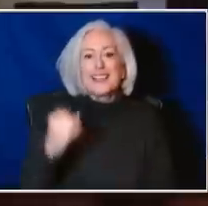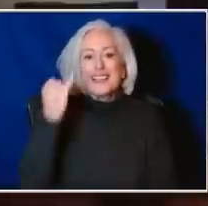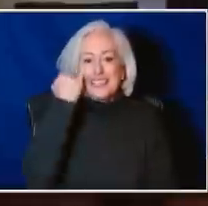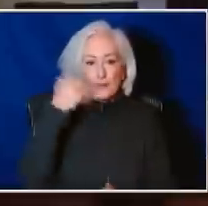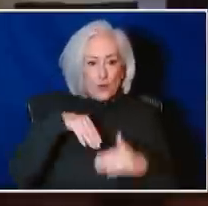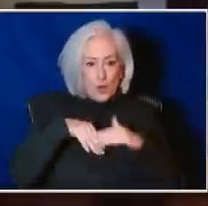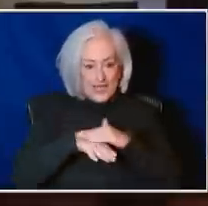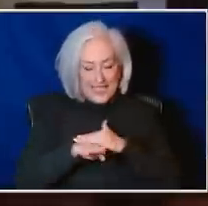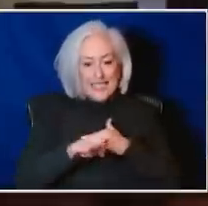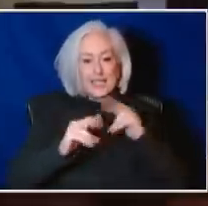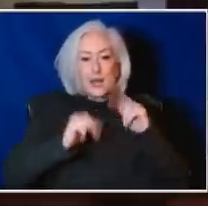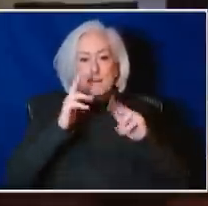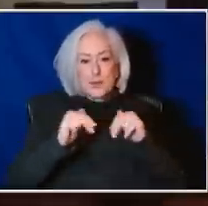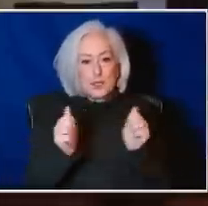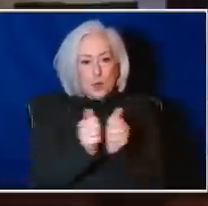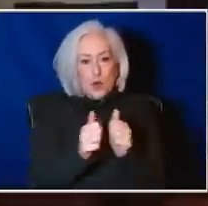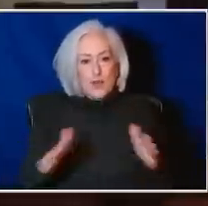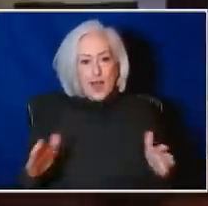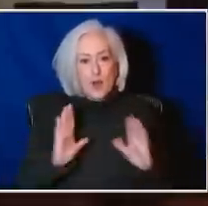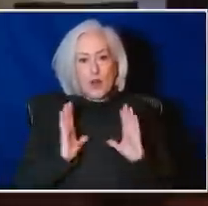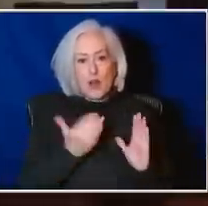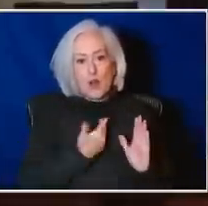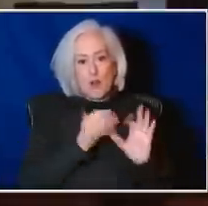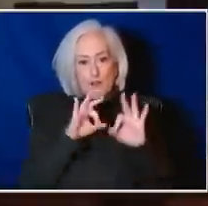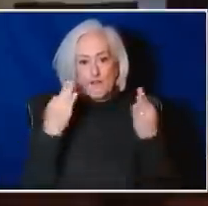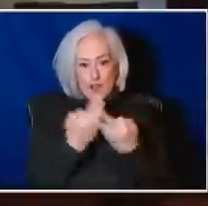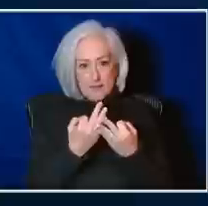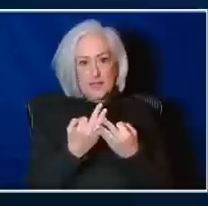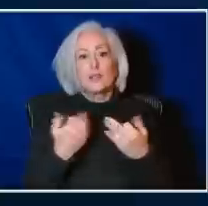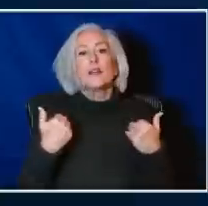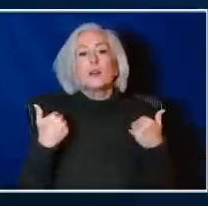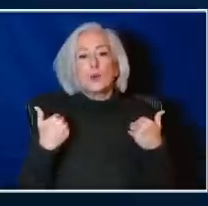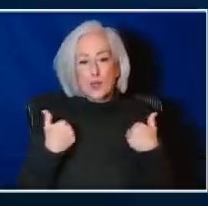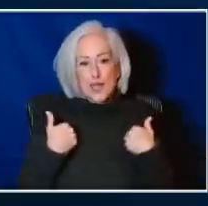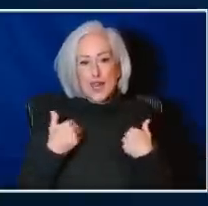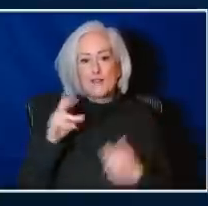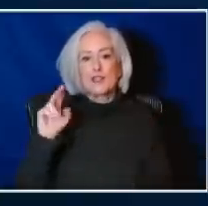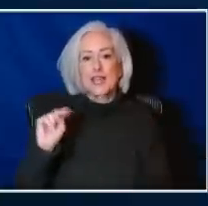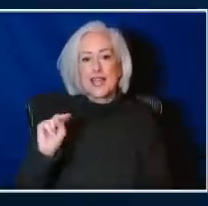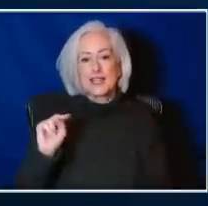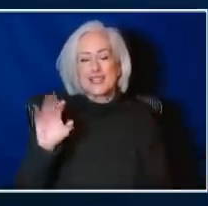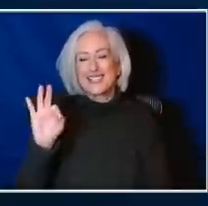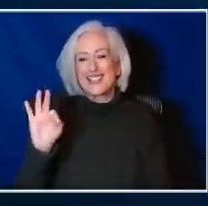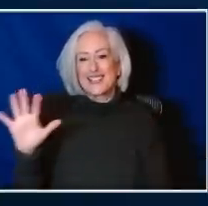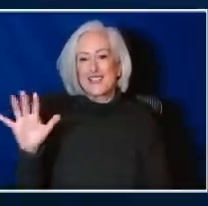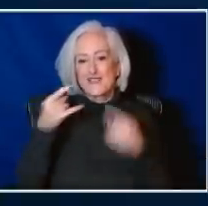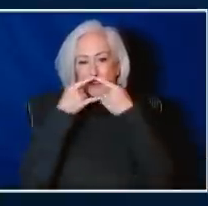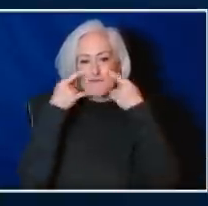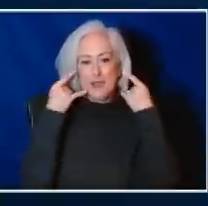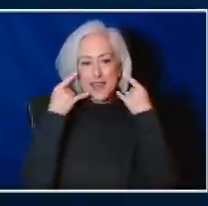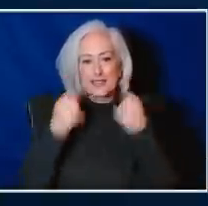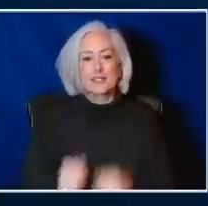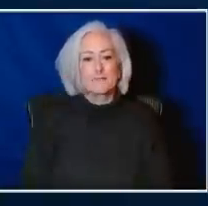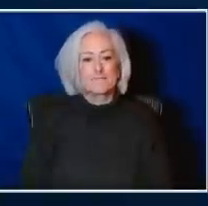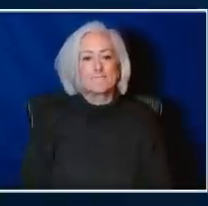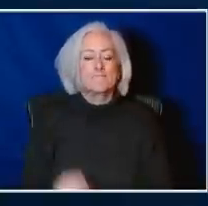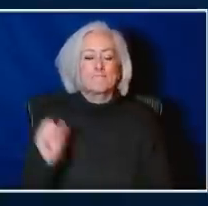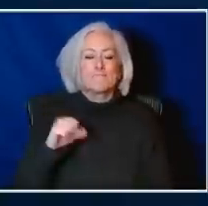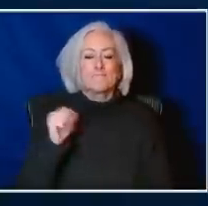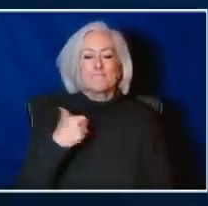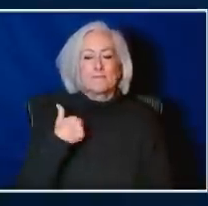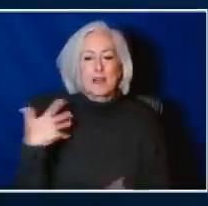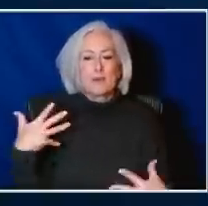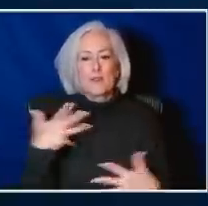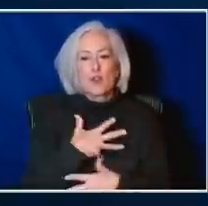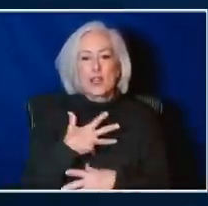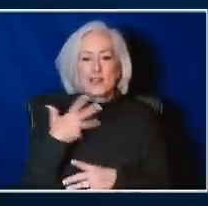are wearing an N95 mask. I think it's, yeah, I'm afraid it's all coming back. It feels like, and